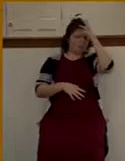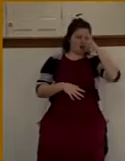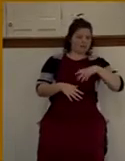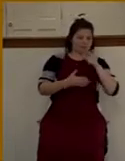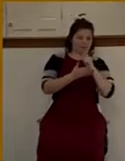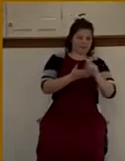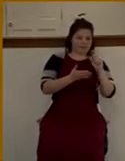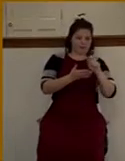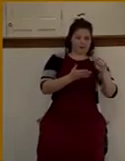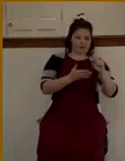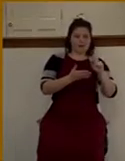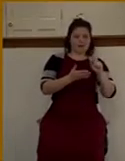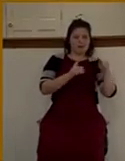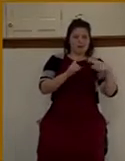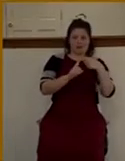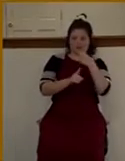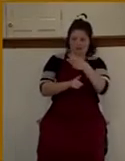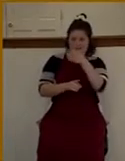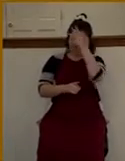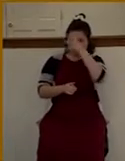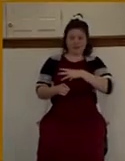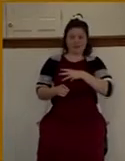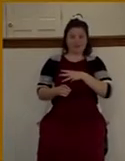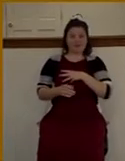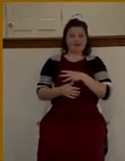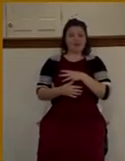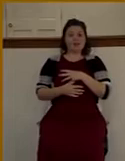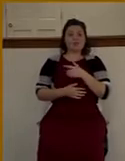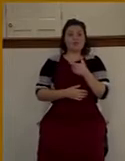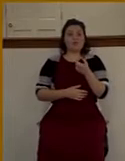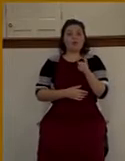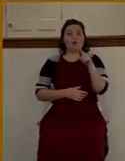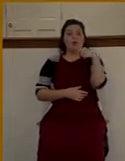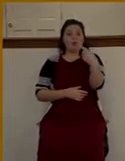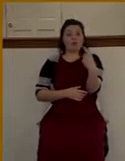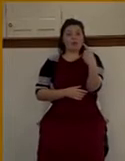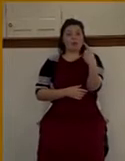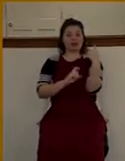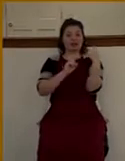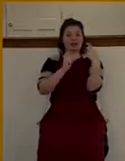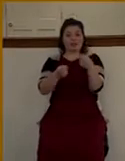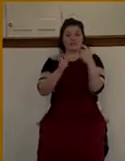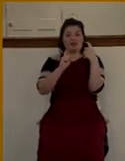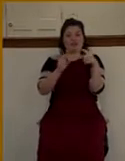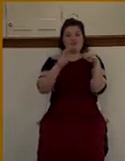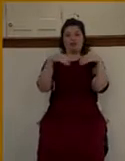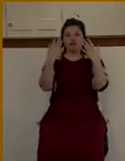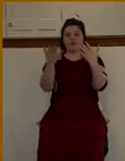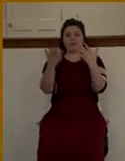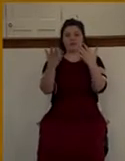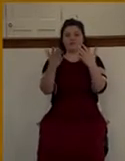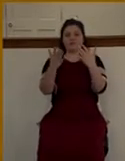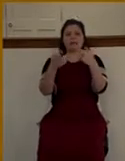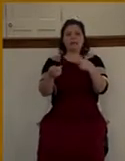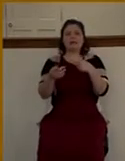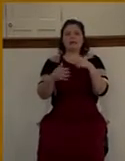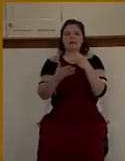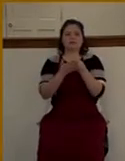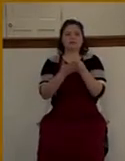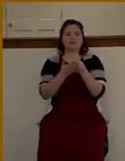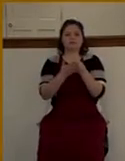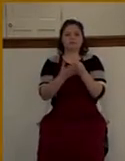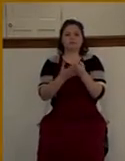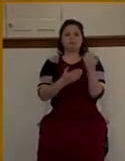He said with just a tithe, he could bankroll Jesus' mission for years to come. What a catch this would